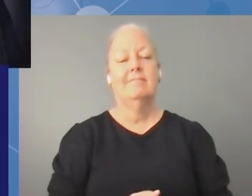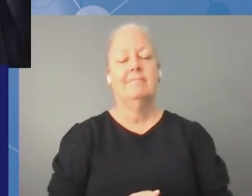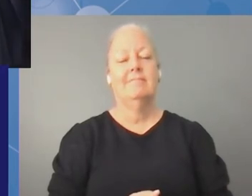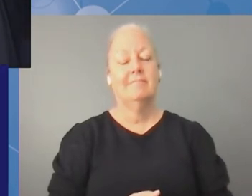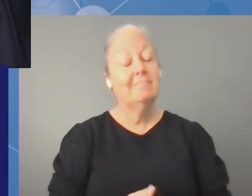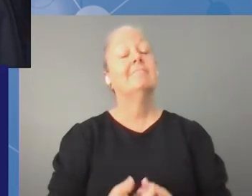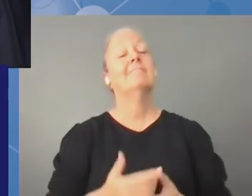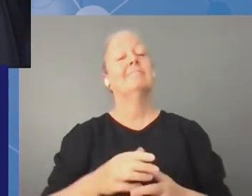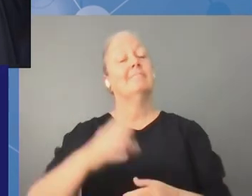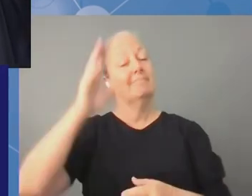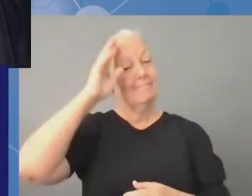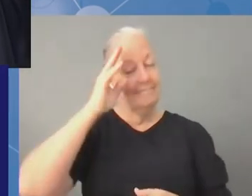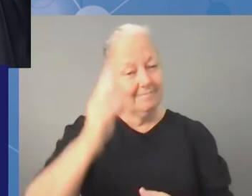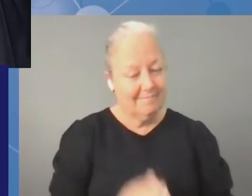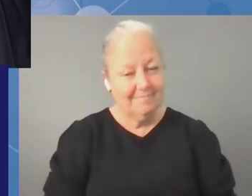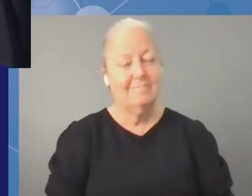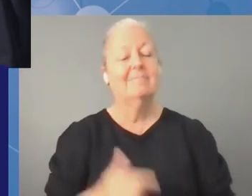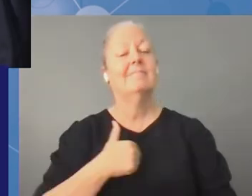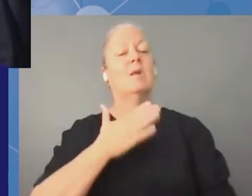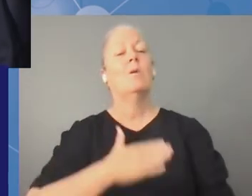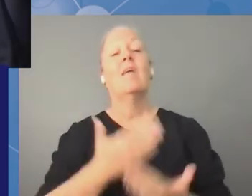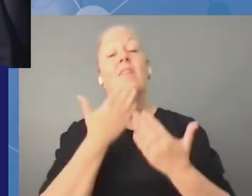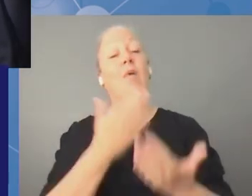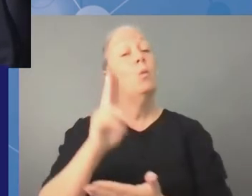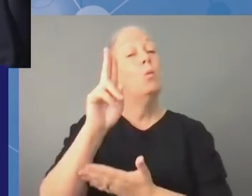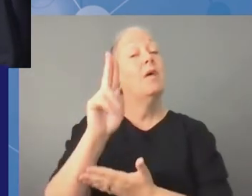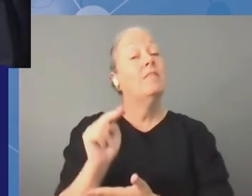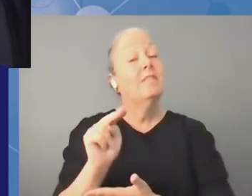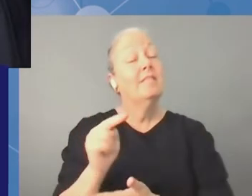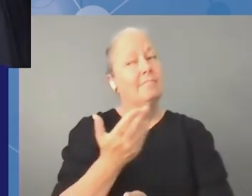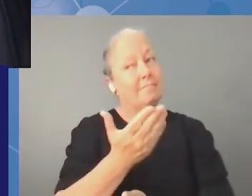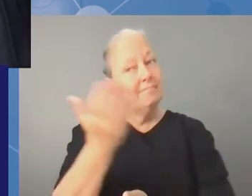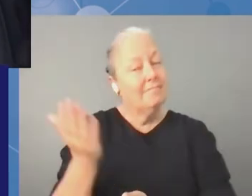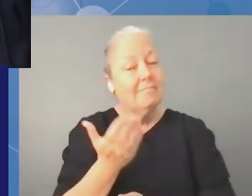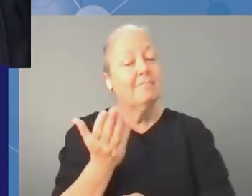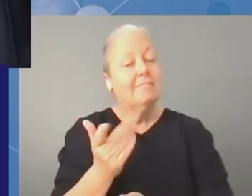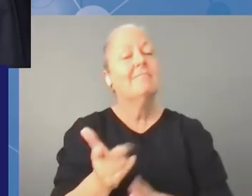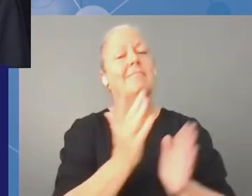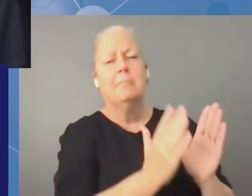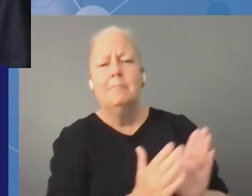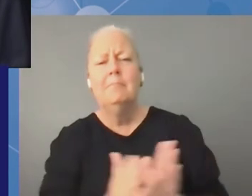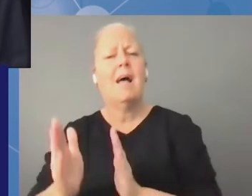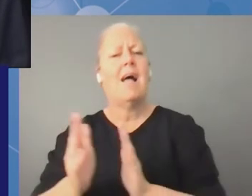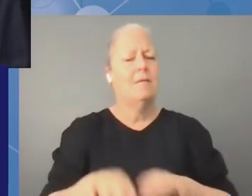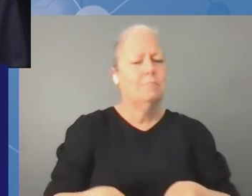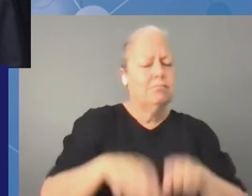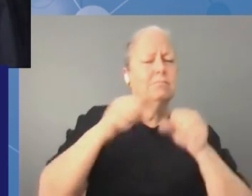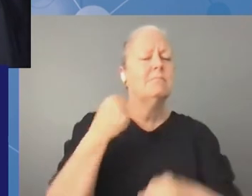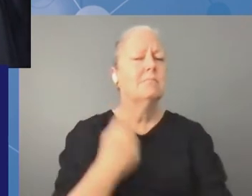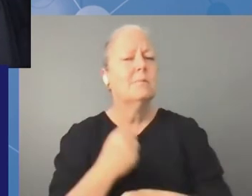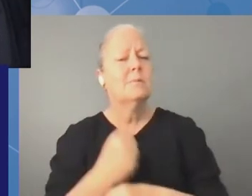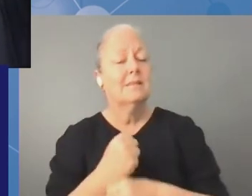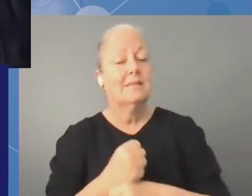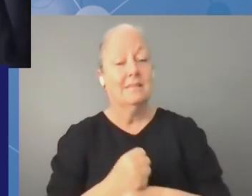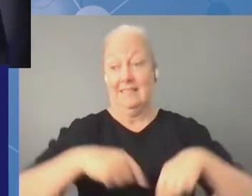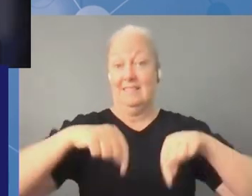burkina faso and i'd like to thank the un for organizing this session that allows us